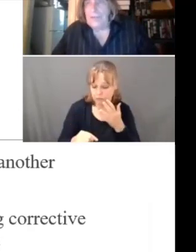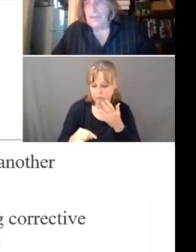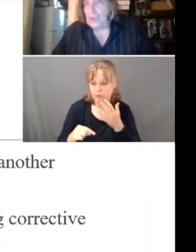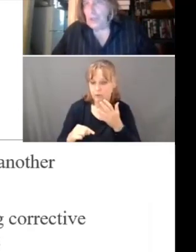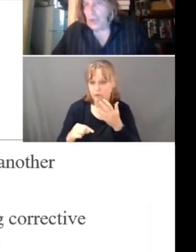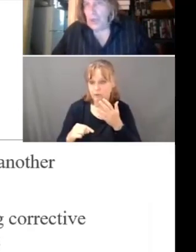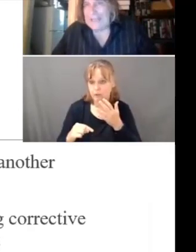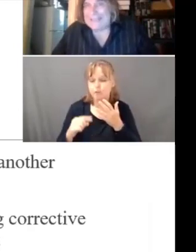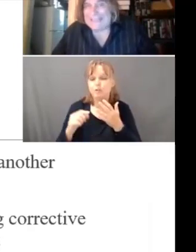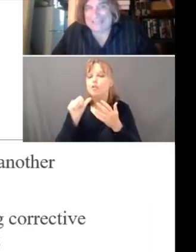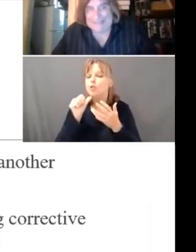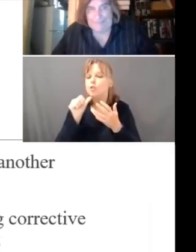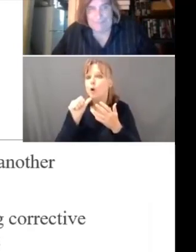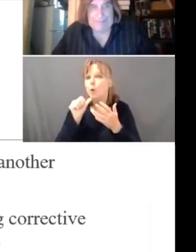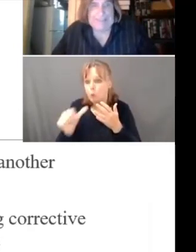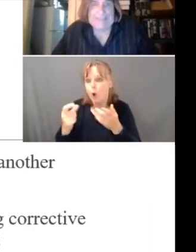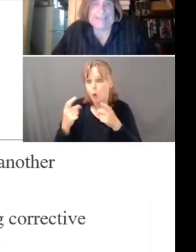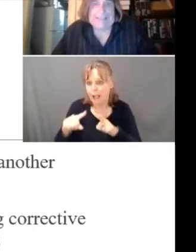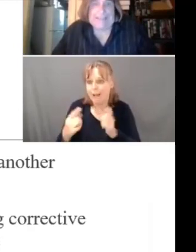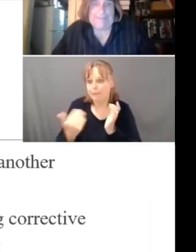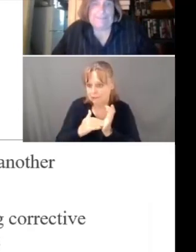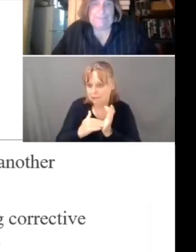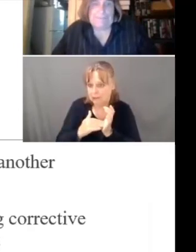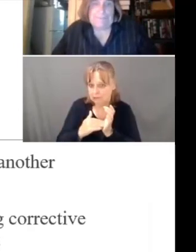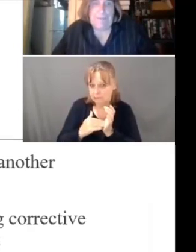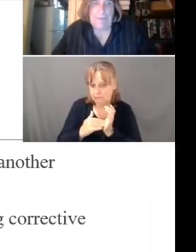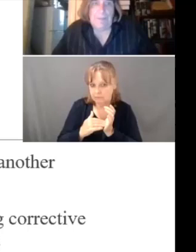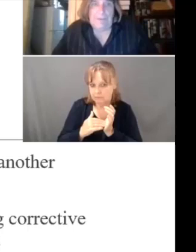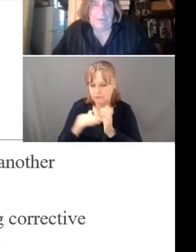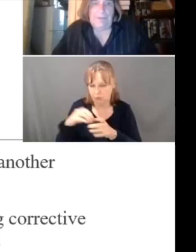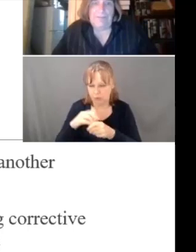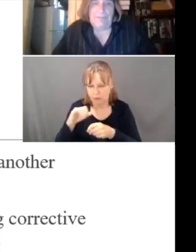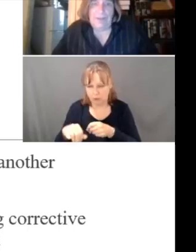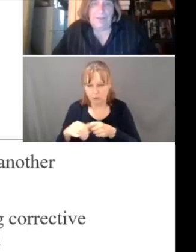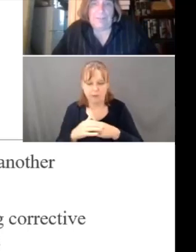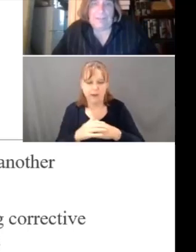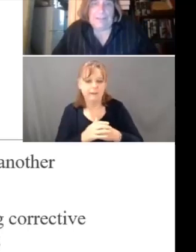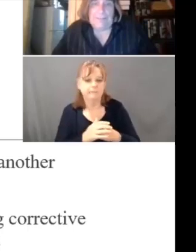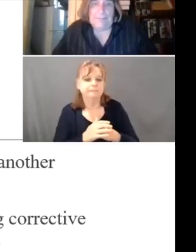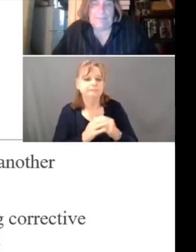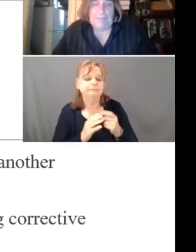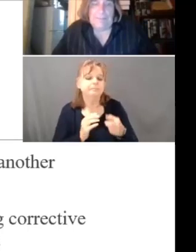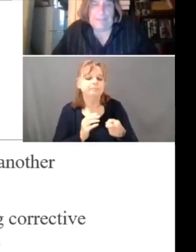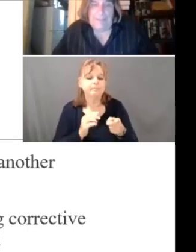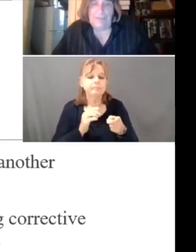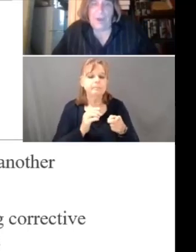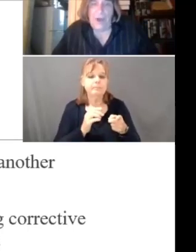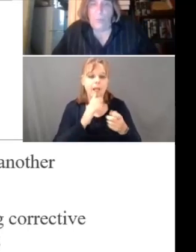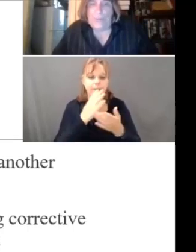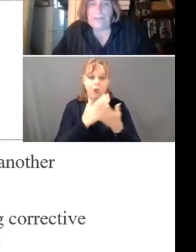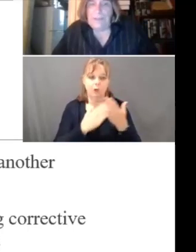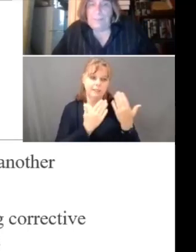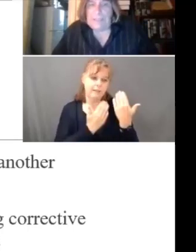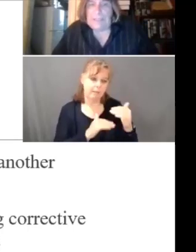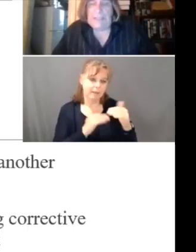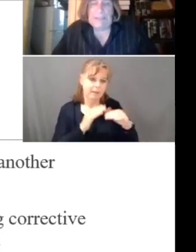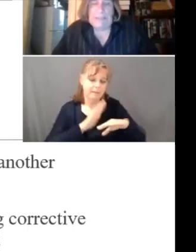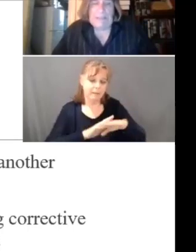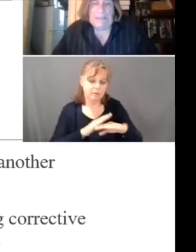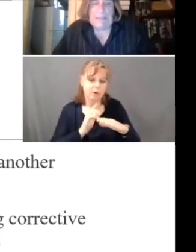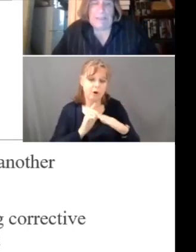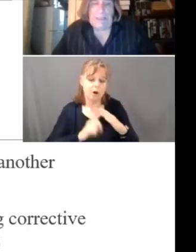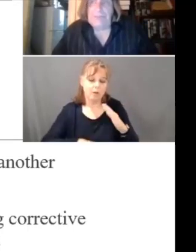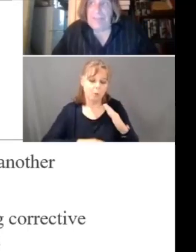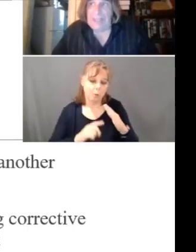problem doesn't occur again. Um, there is some, um, limits on what can be